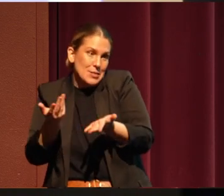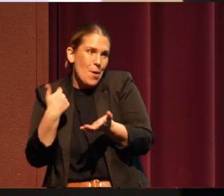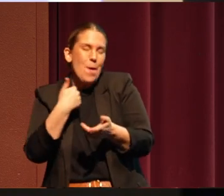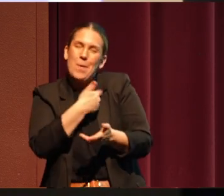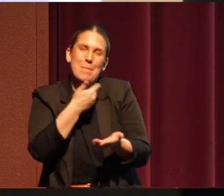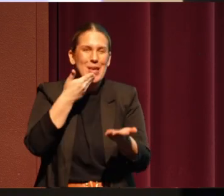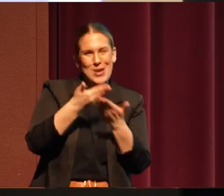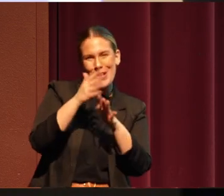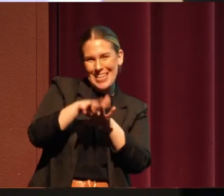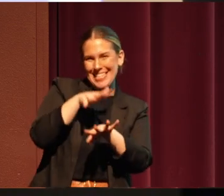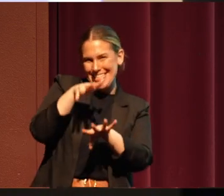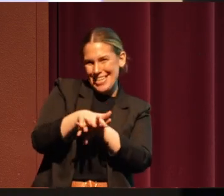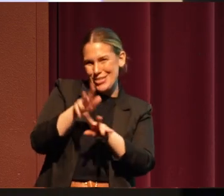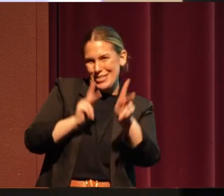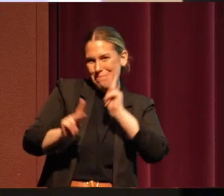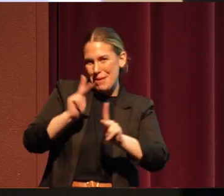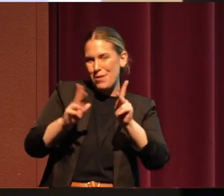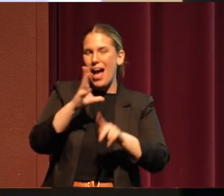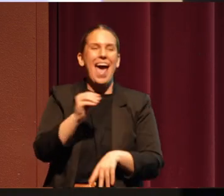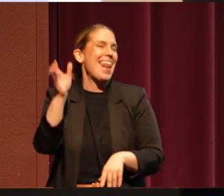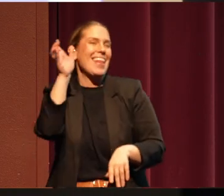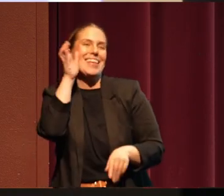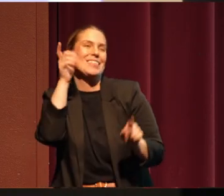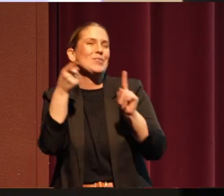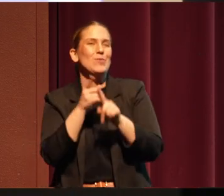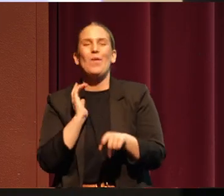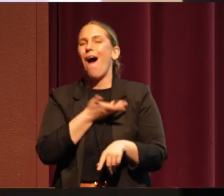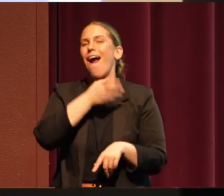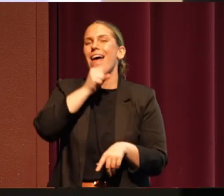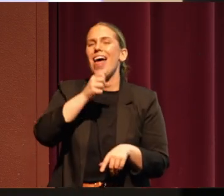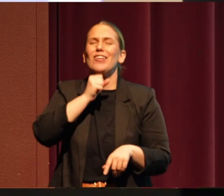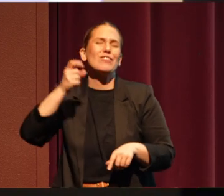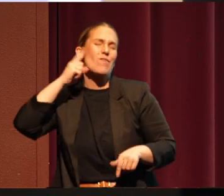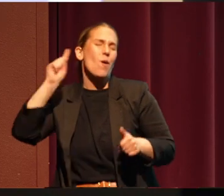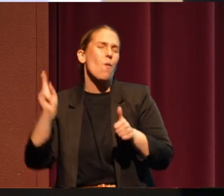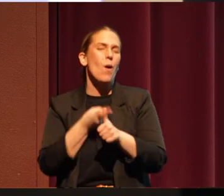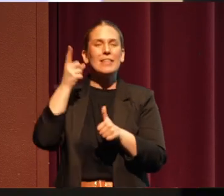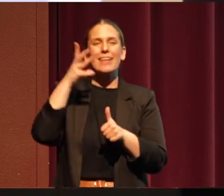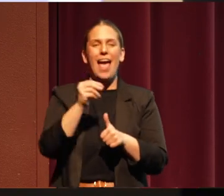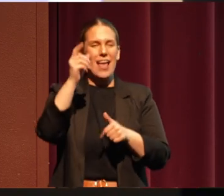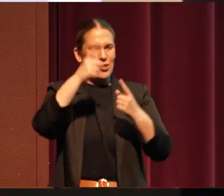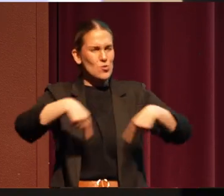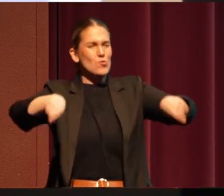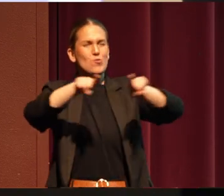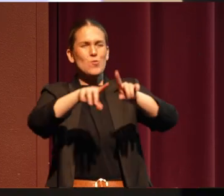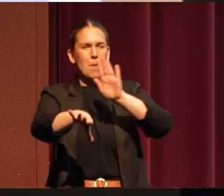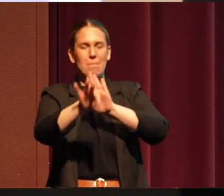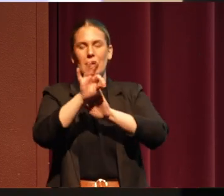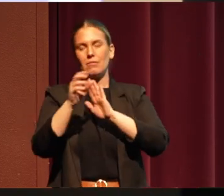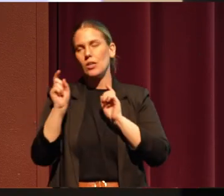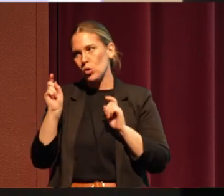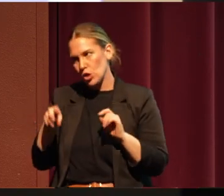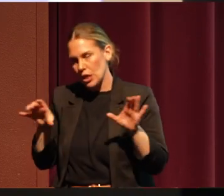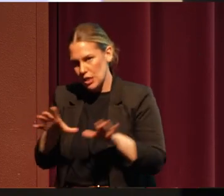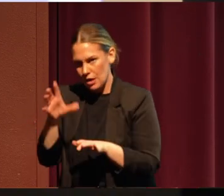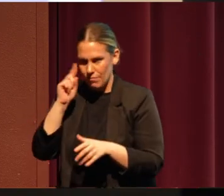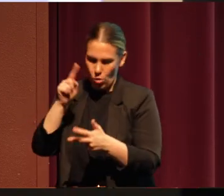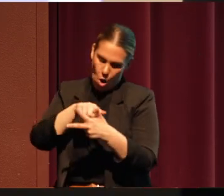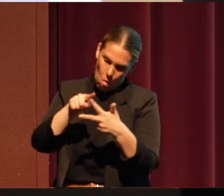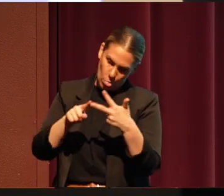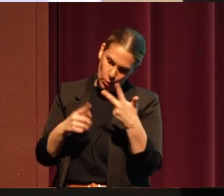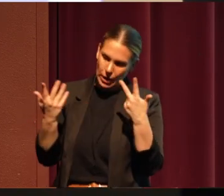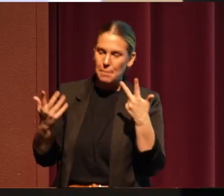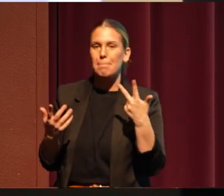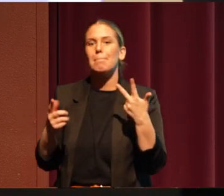indigenous people. And we were actually going to listen to our elders for once. And we were going to let them pick that third topic. We should have done that for all three. But, you know,